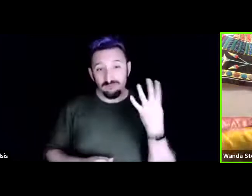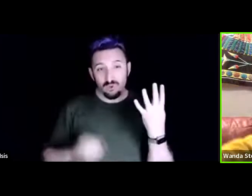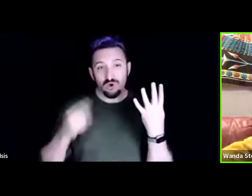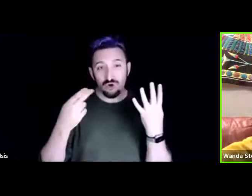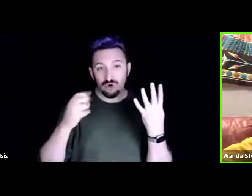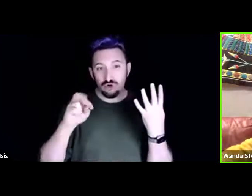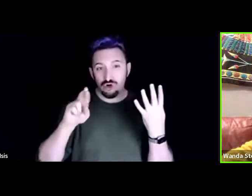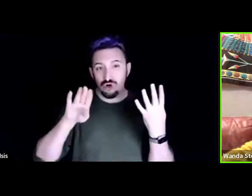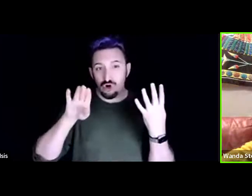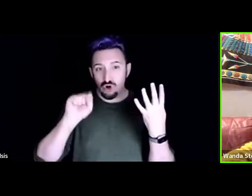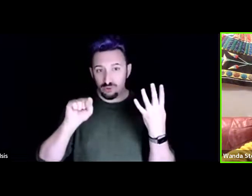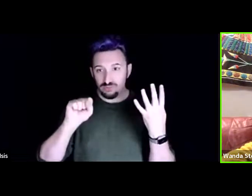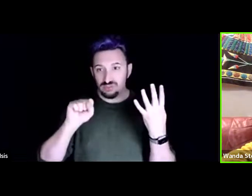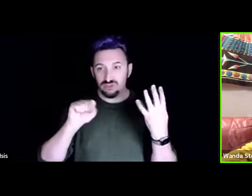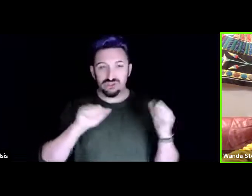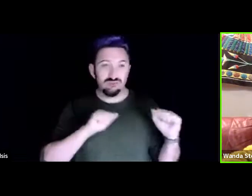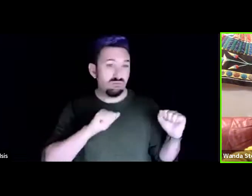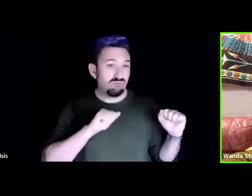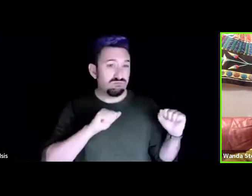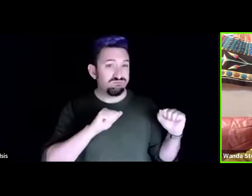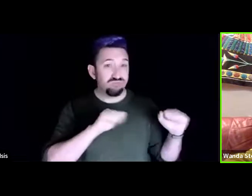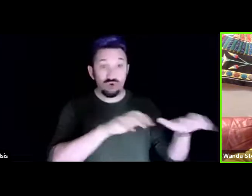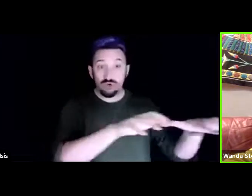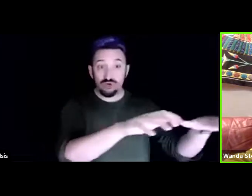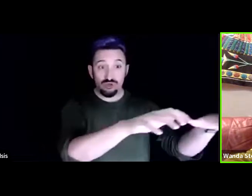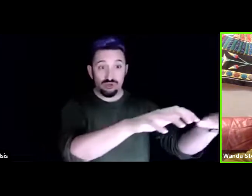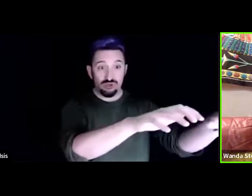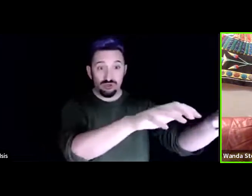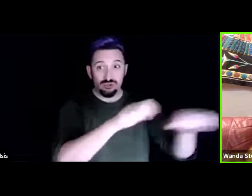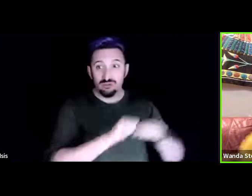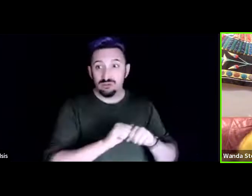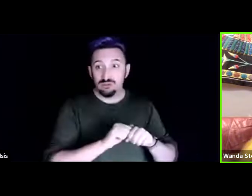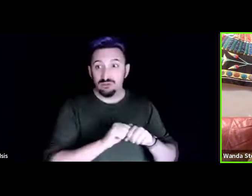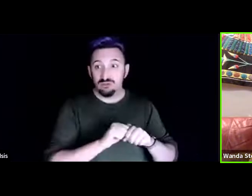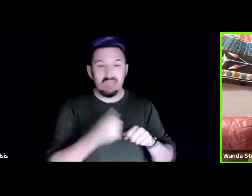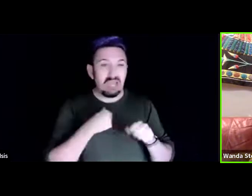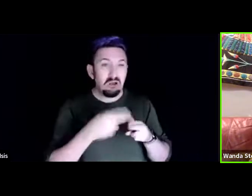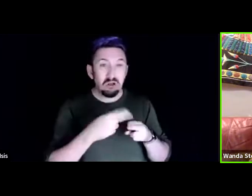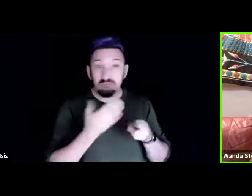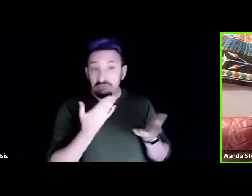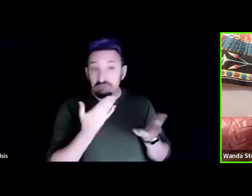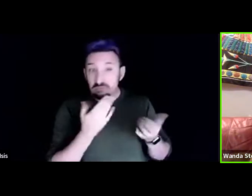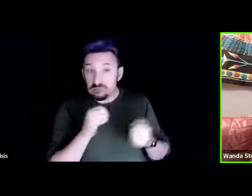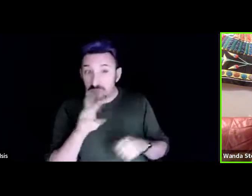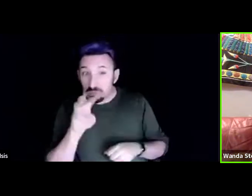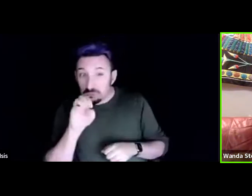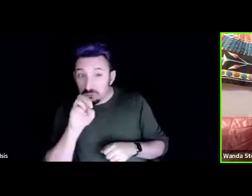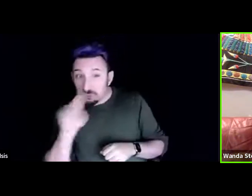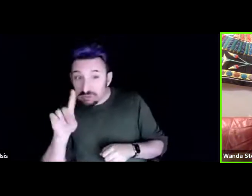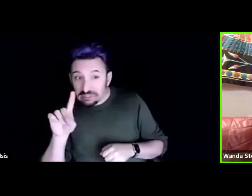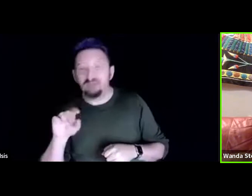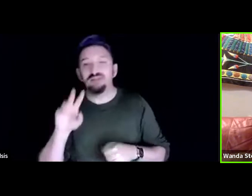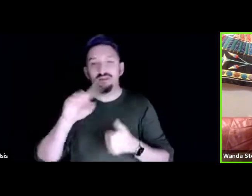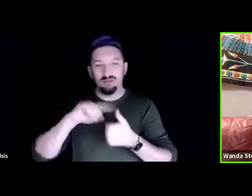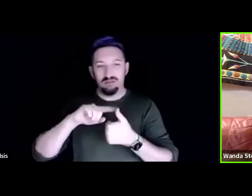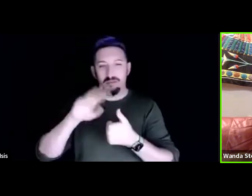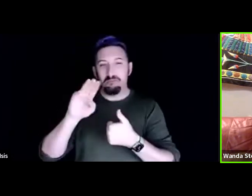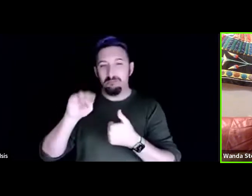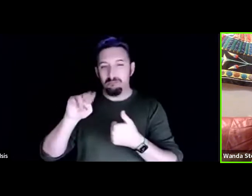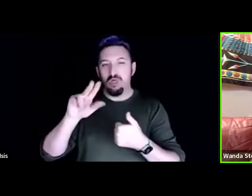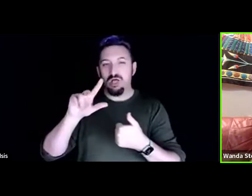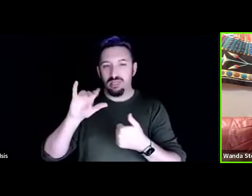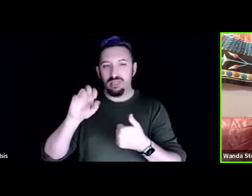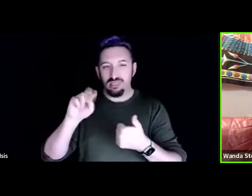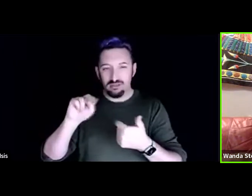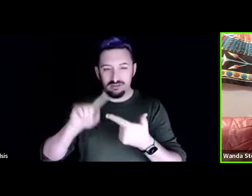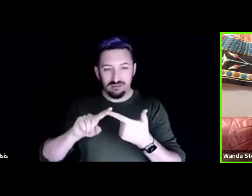all over the garden i might have even called them weeds mullein mint oregano